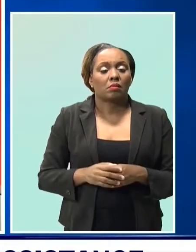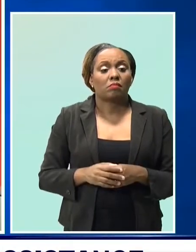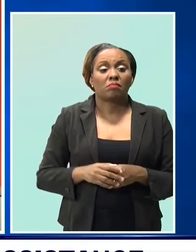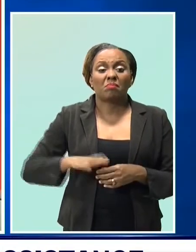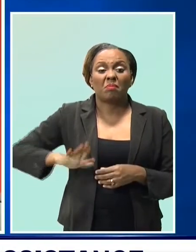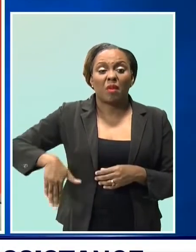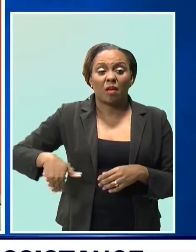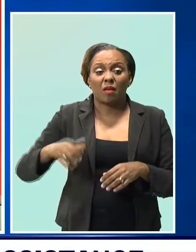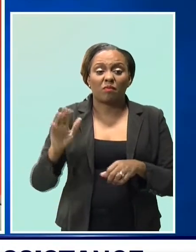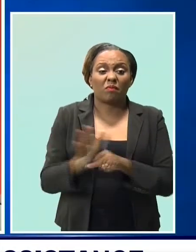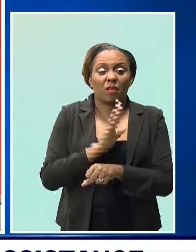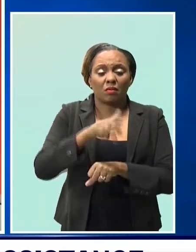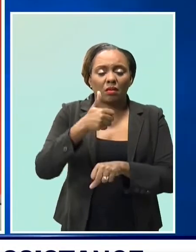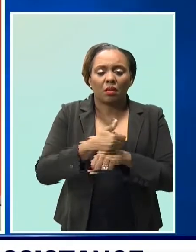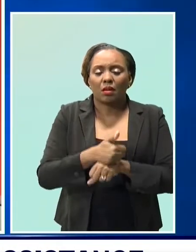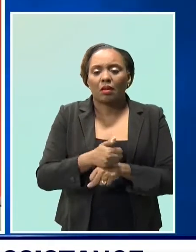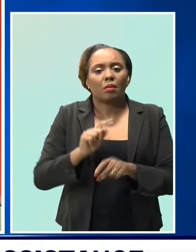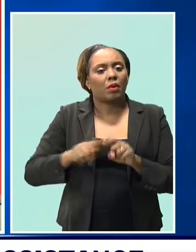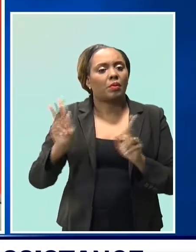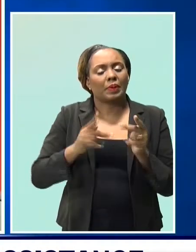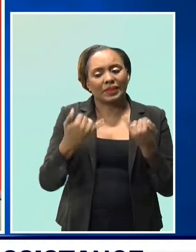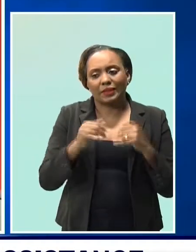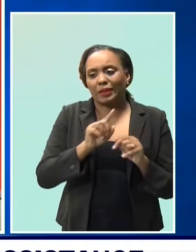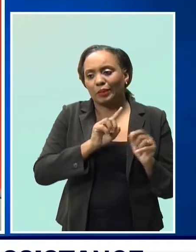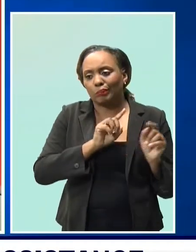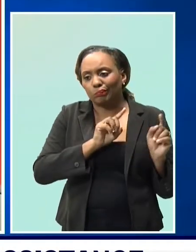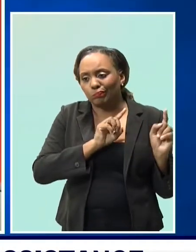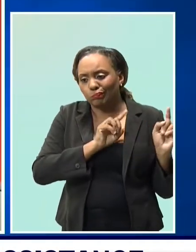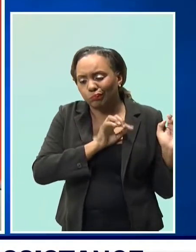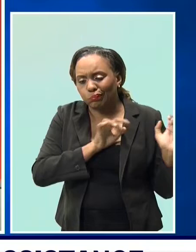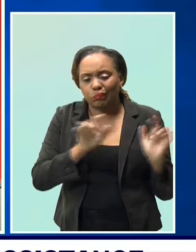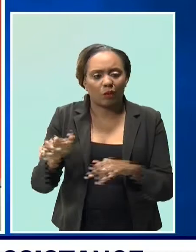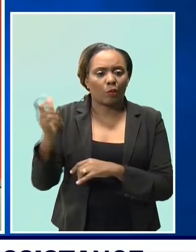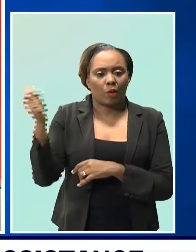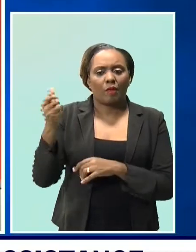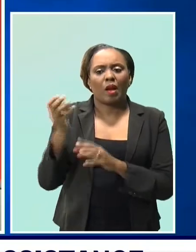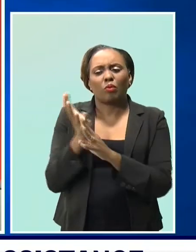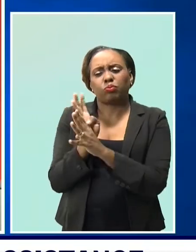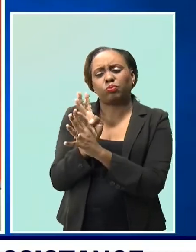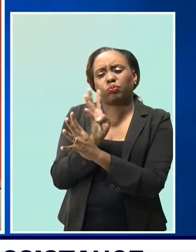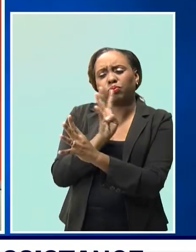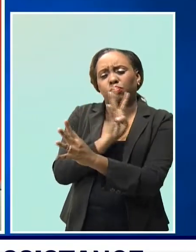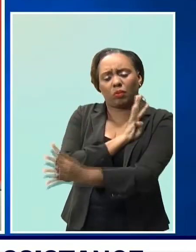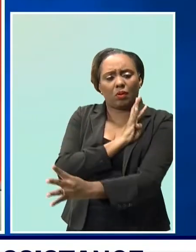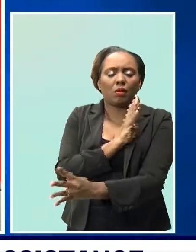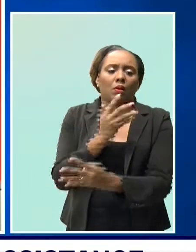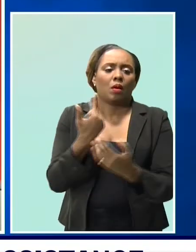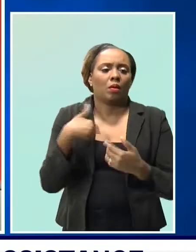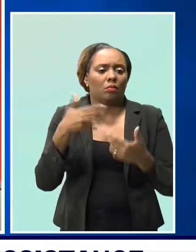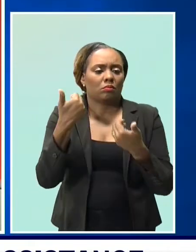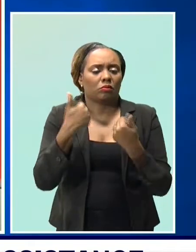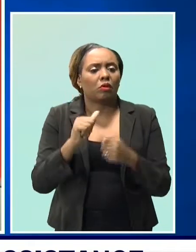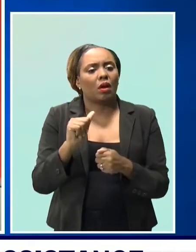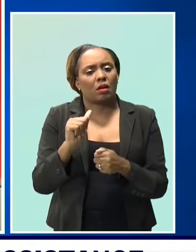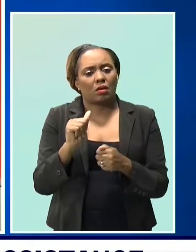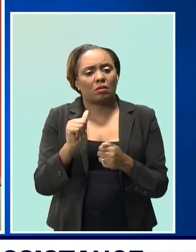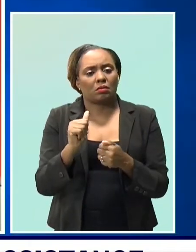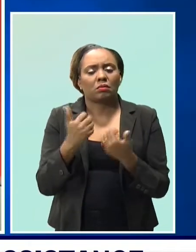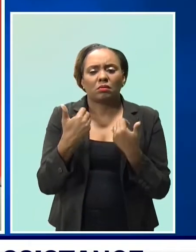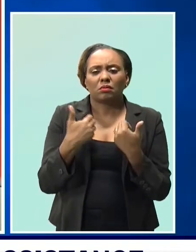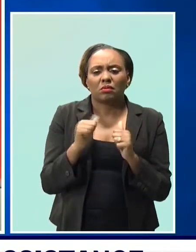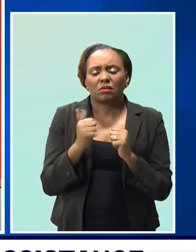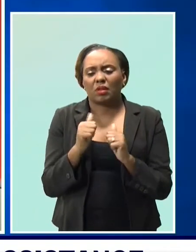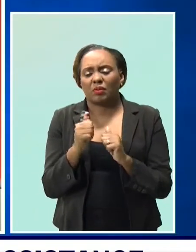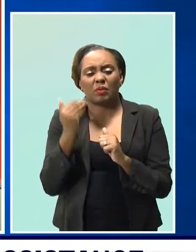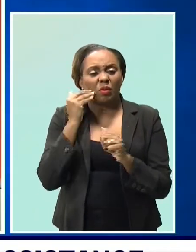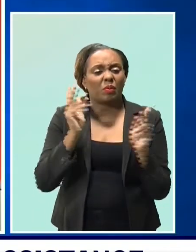going to the welfare, so you are seeing long lines. But we will try as best as possible to be able to lessen whatever is happening, take out some of the